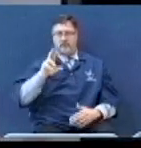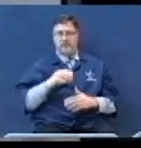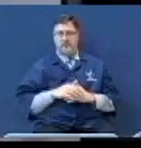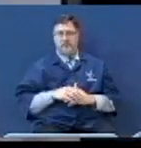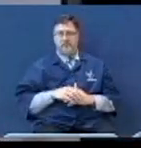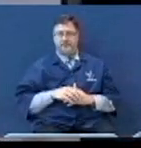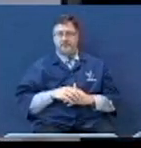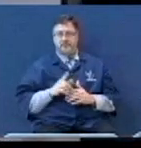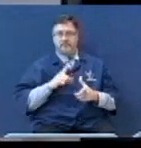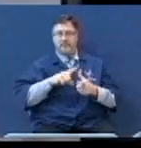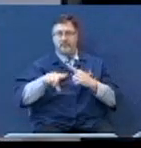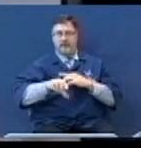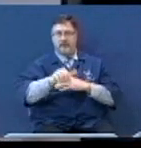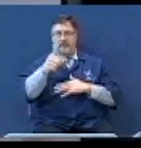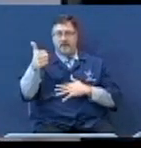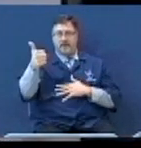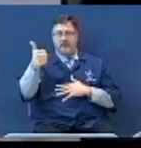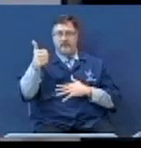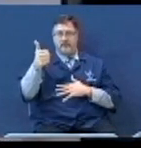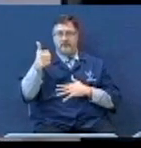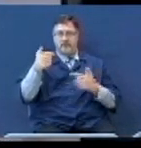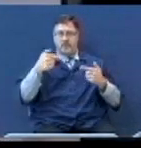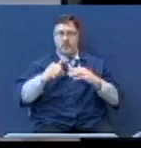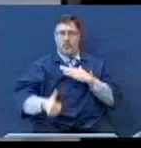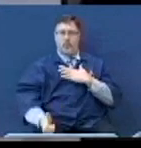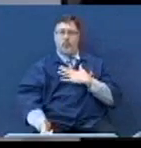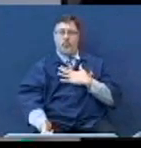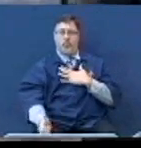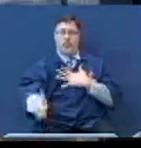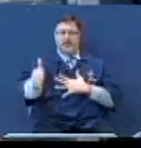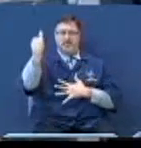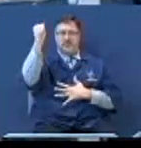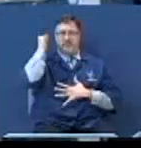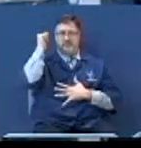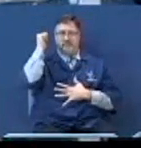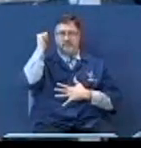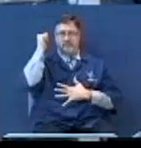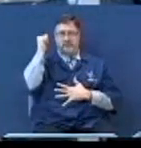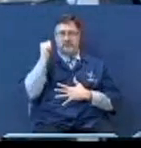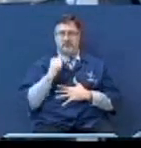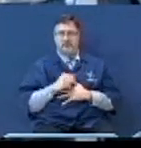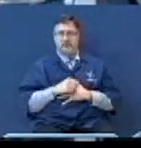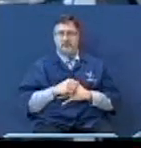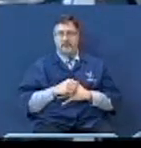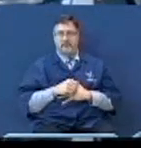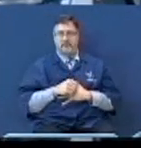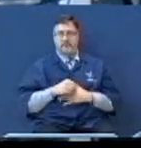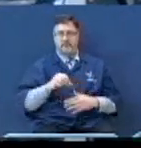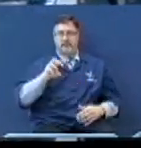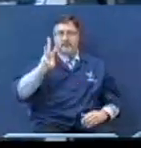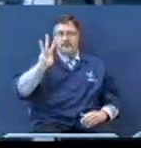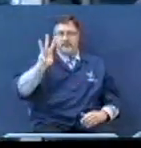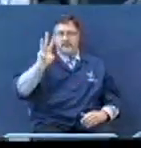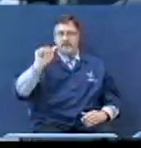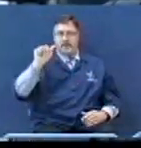Then the utter rejection they wagged their heads.